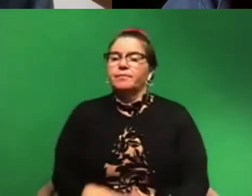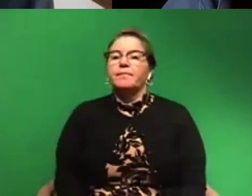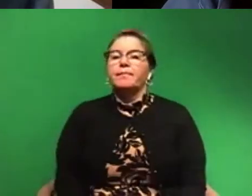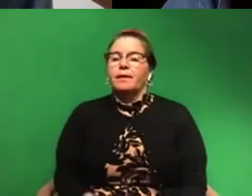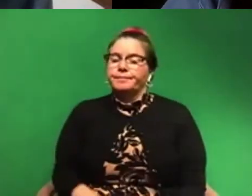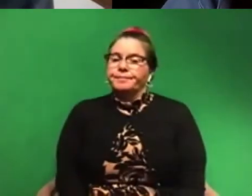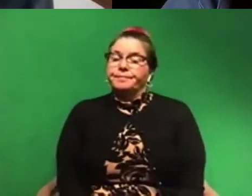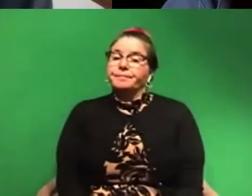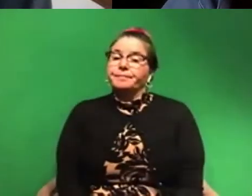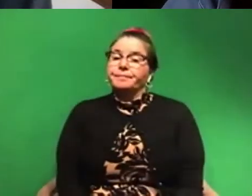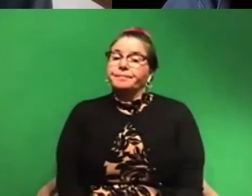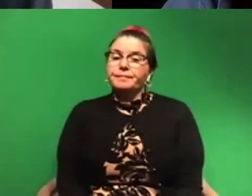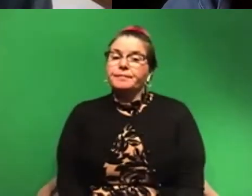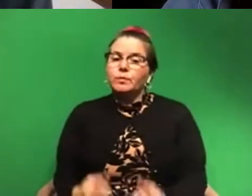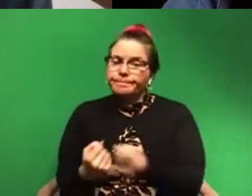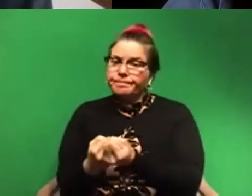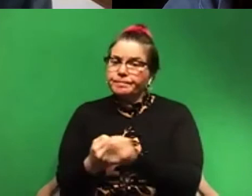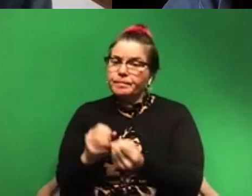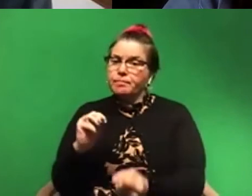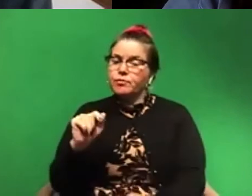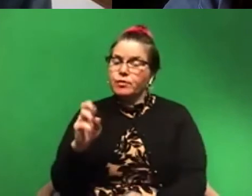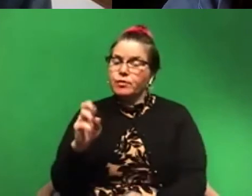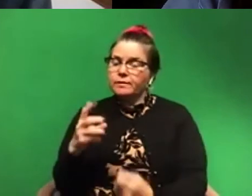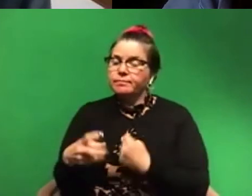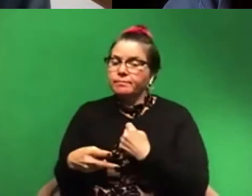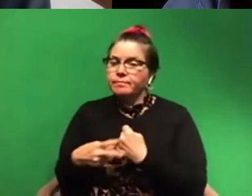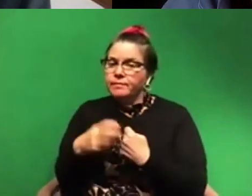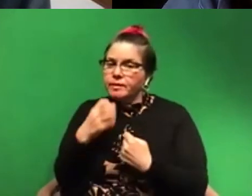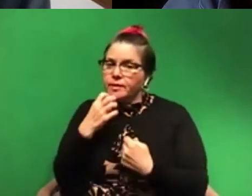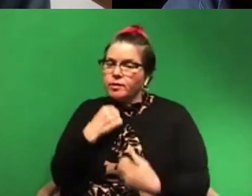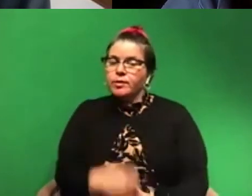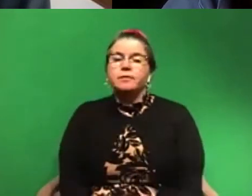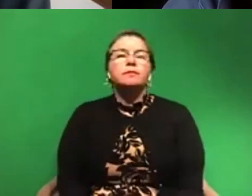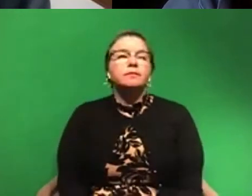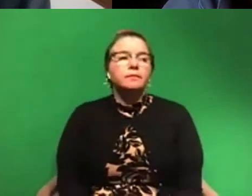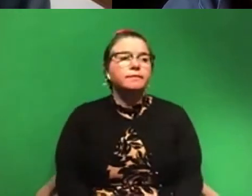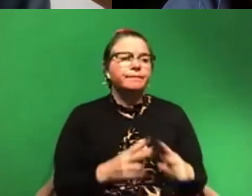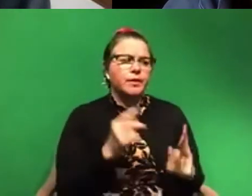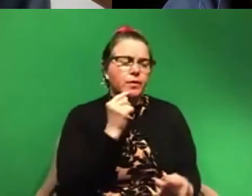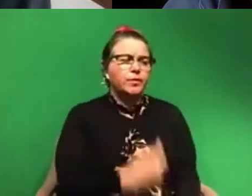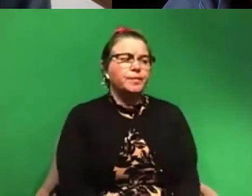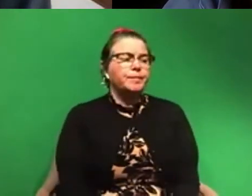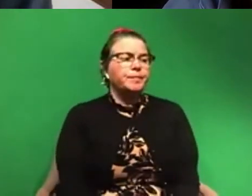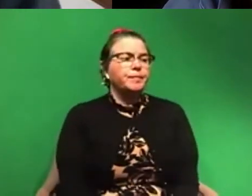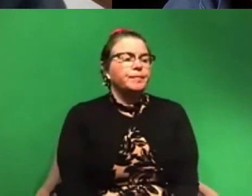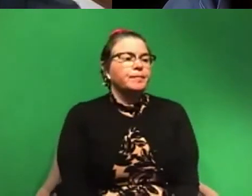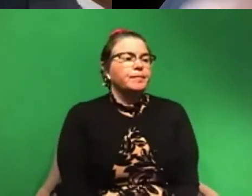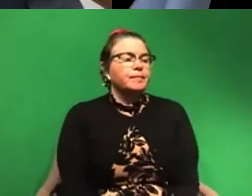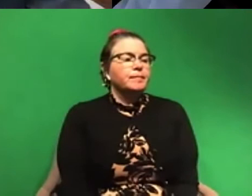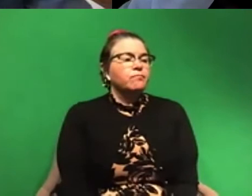the coast, supporting marine sanctuaries. Very cool. Um, let's see. So, uh,